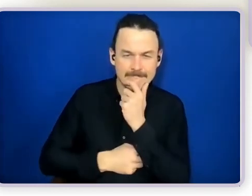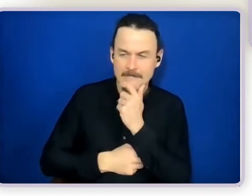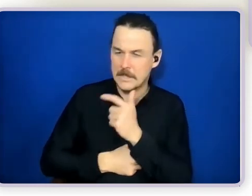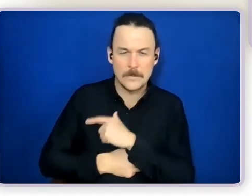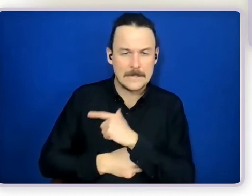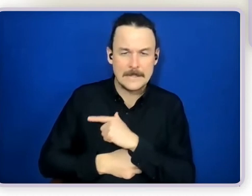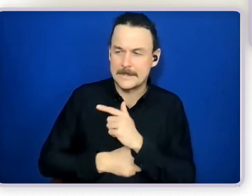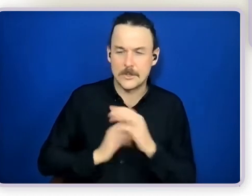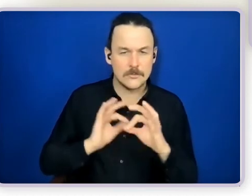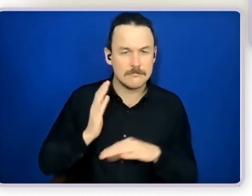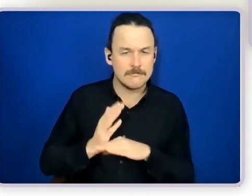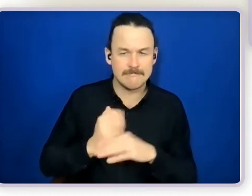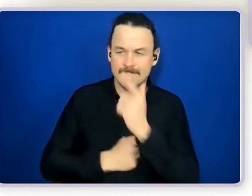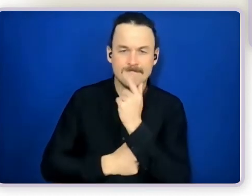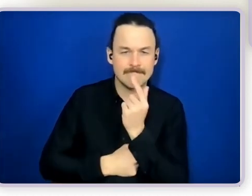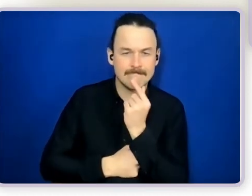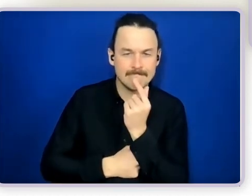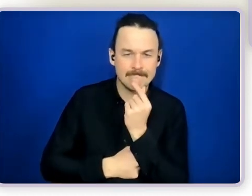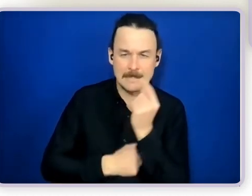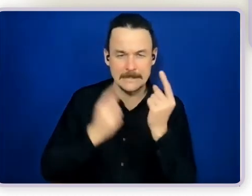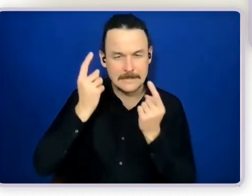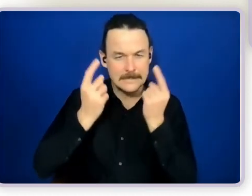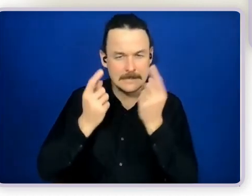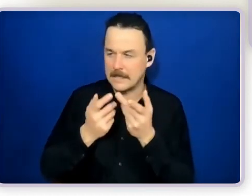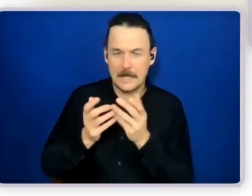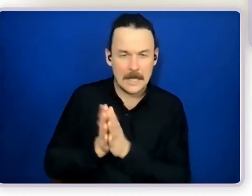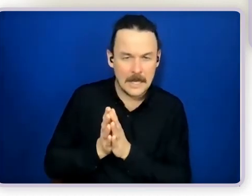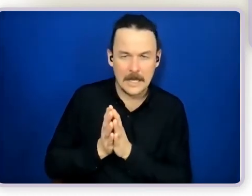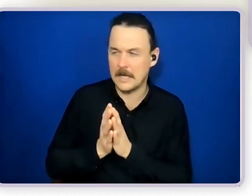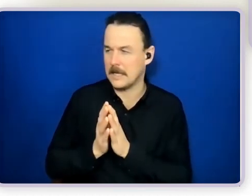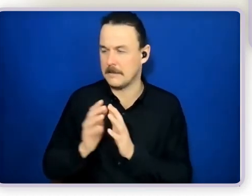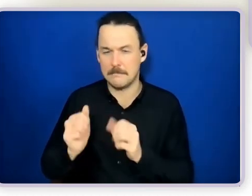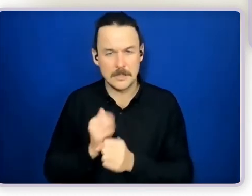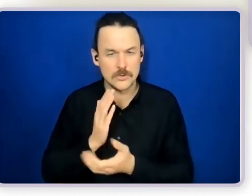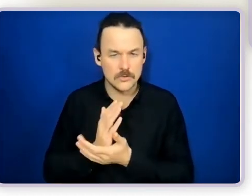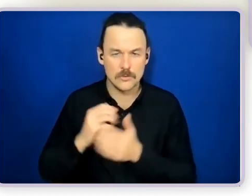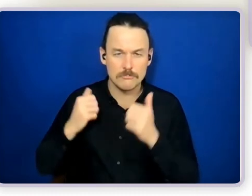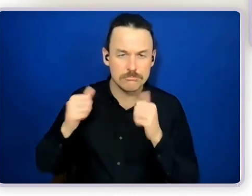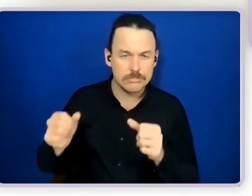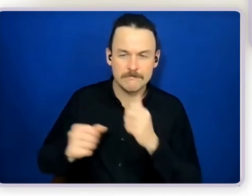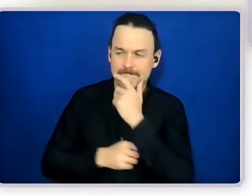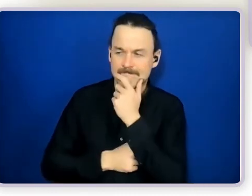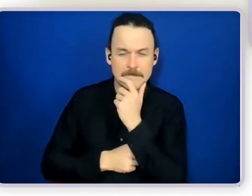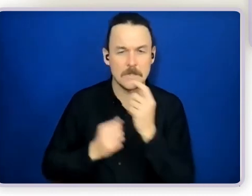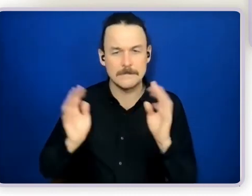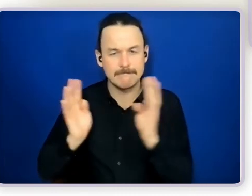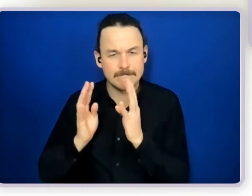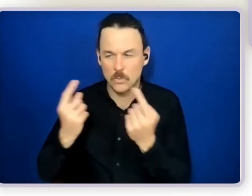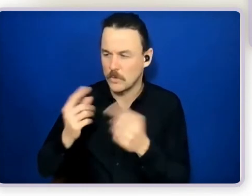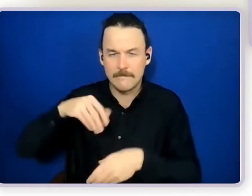-engage in the purpose and rethink about who the membership is and think about how it's being facilitated start again redesign